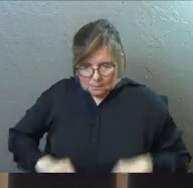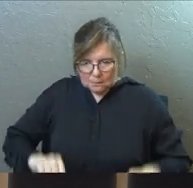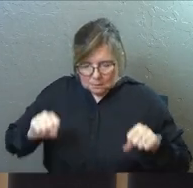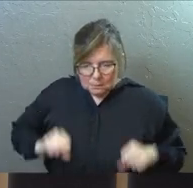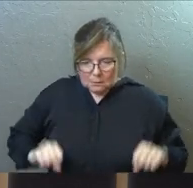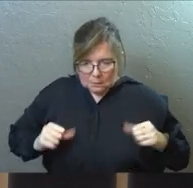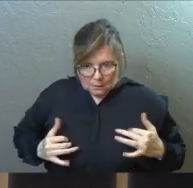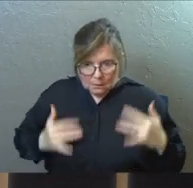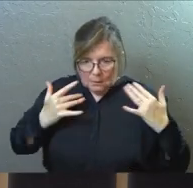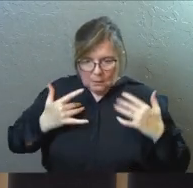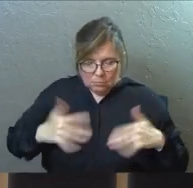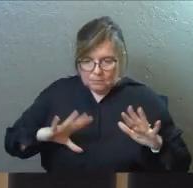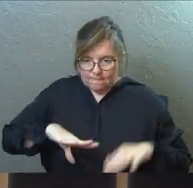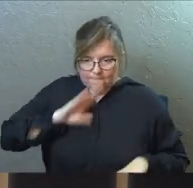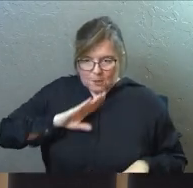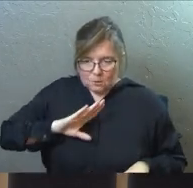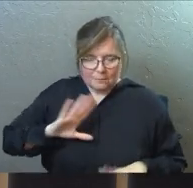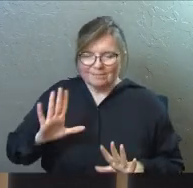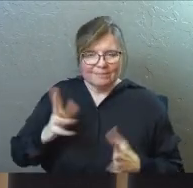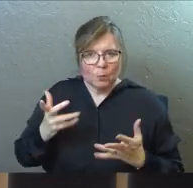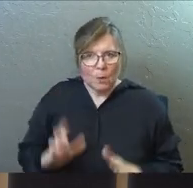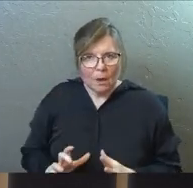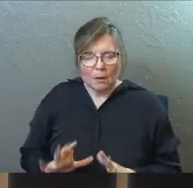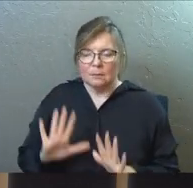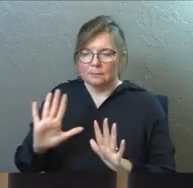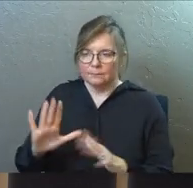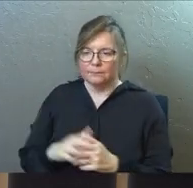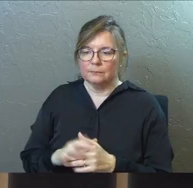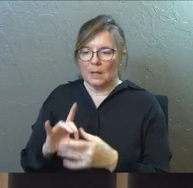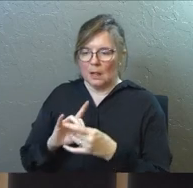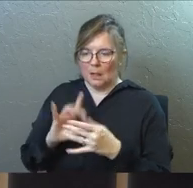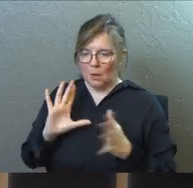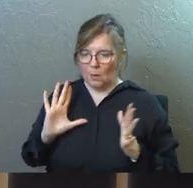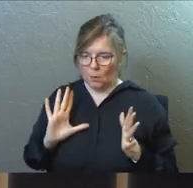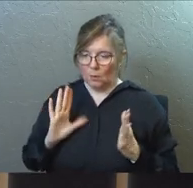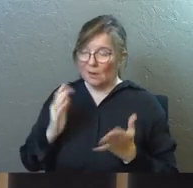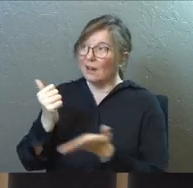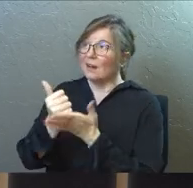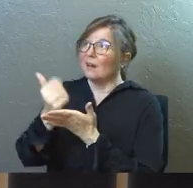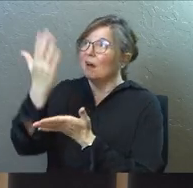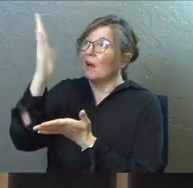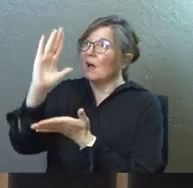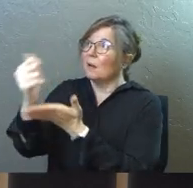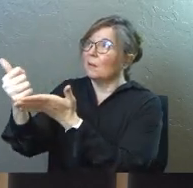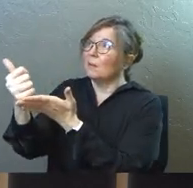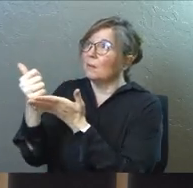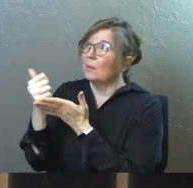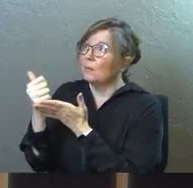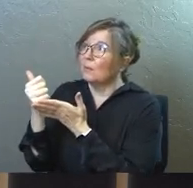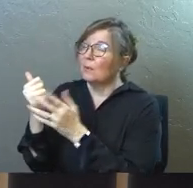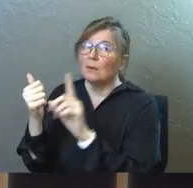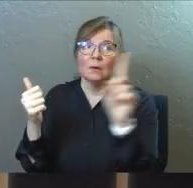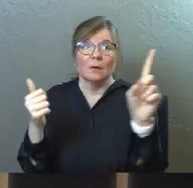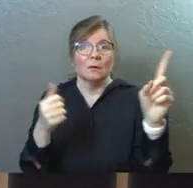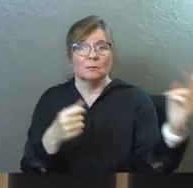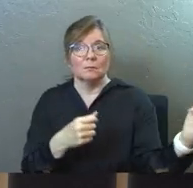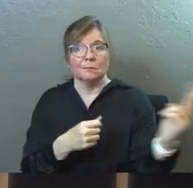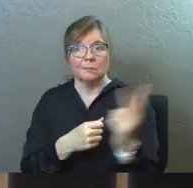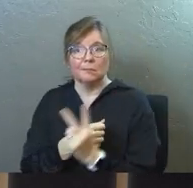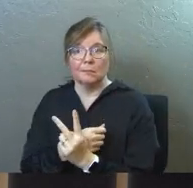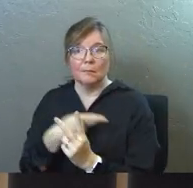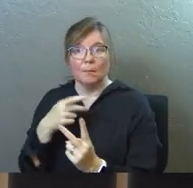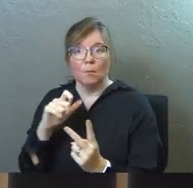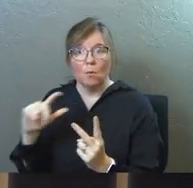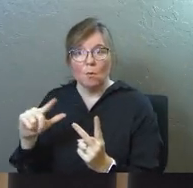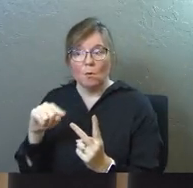But there's a place of surrender here. And I know it's complex and I know it's messy. Because what I'm really asking you to do, just to get really practical